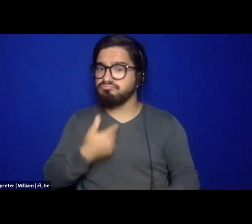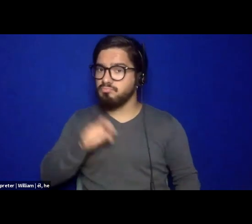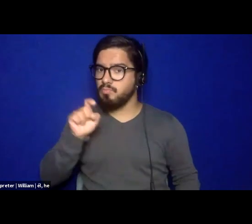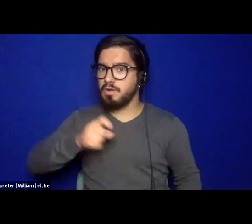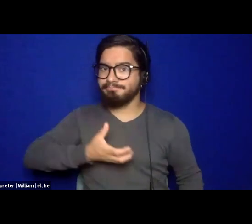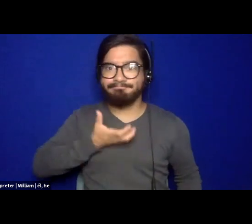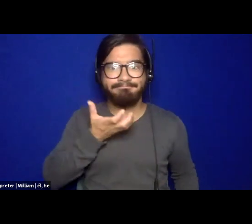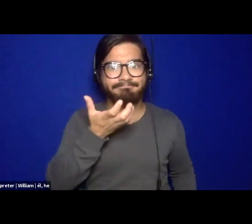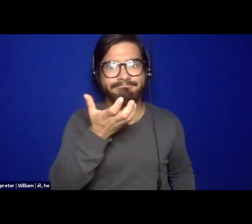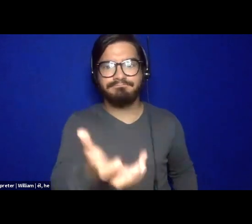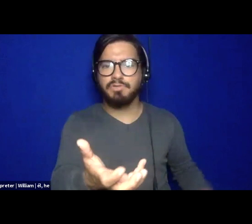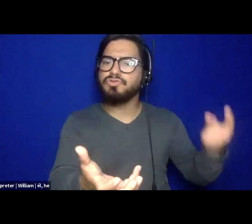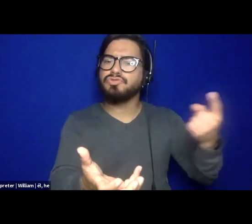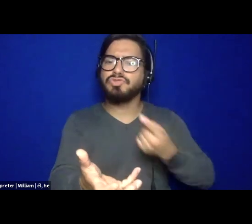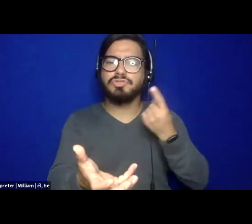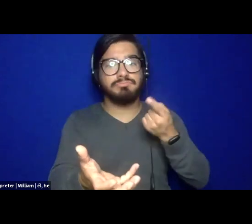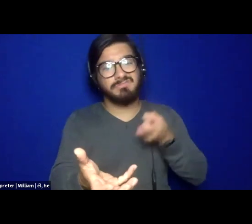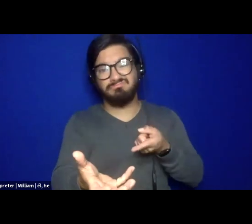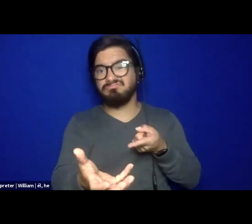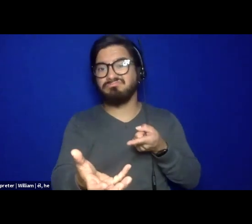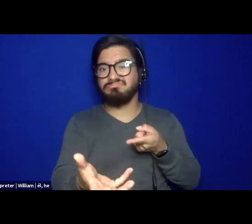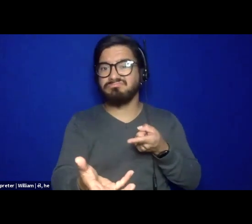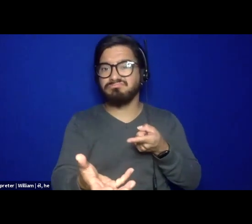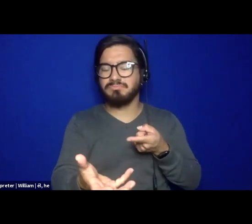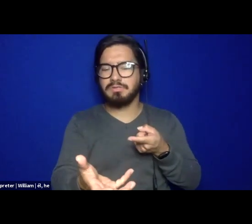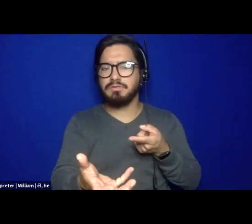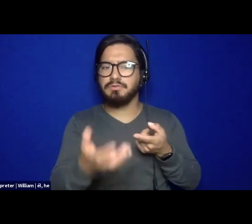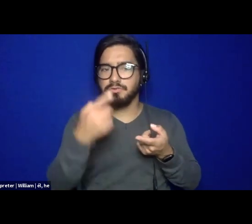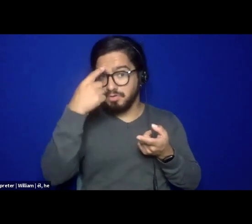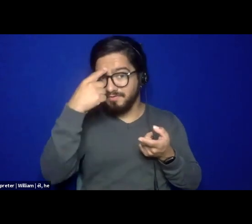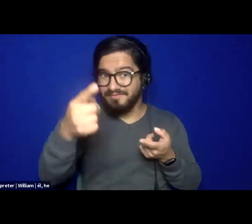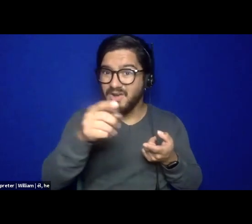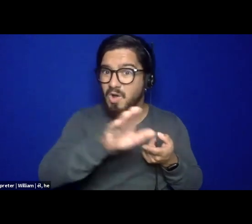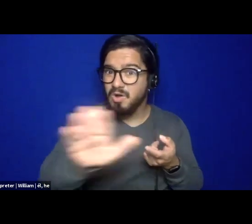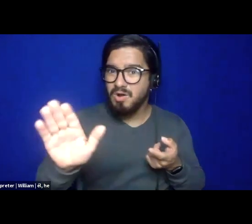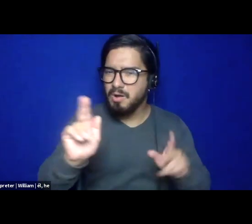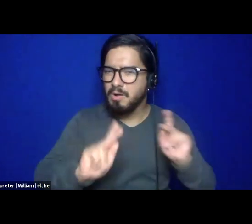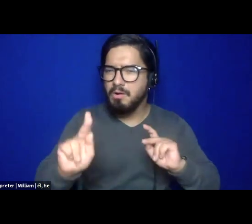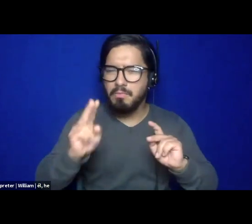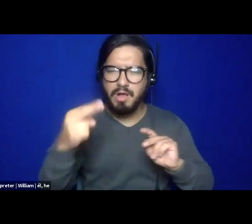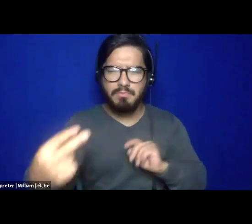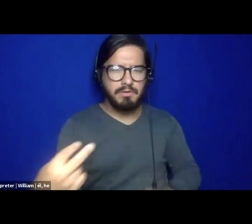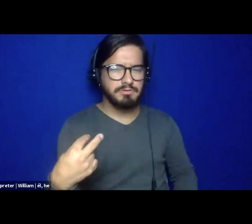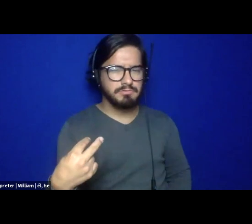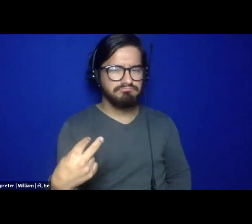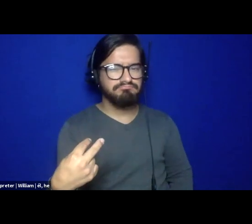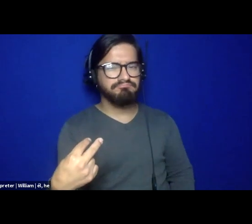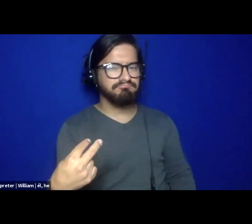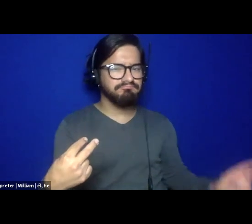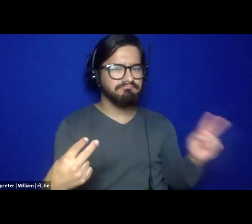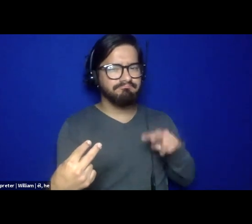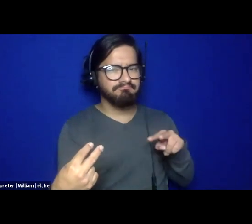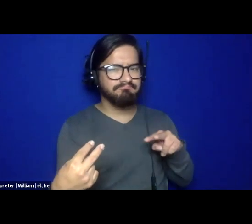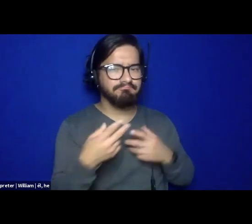We have to give up something in order to get those folks to see us, so that they can trust the process,